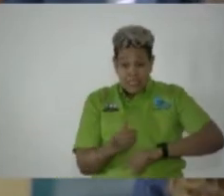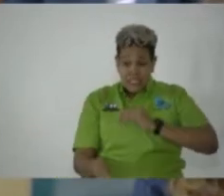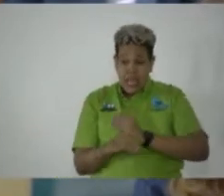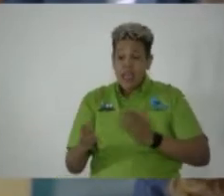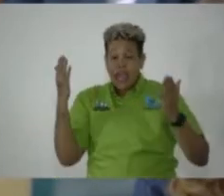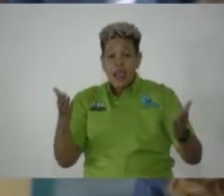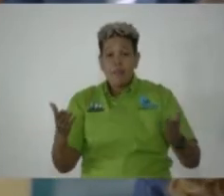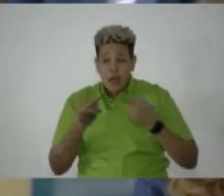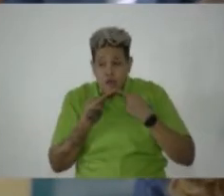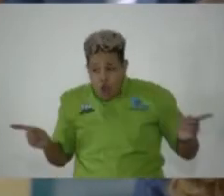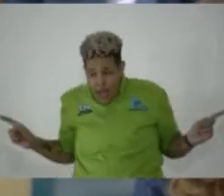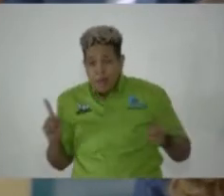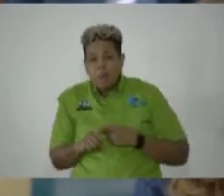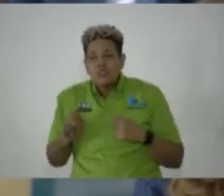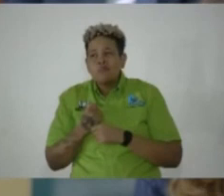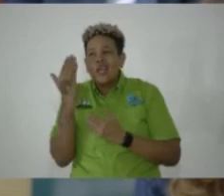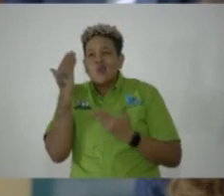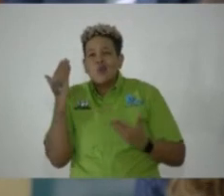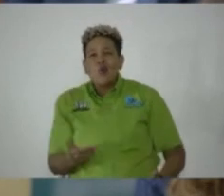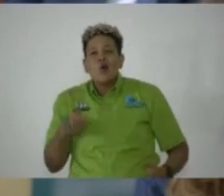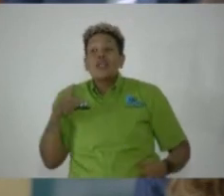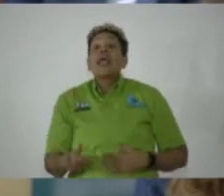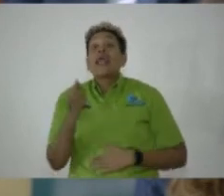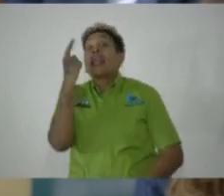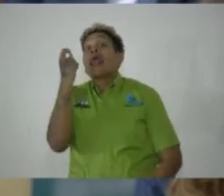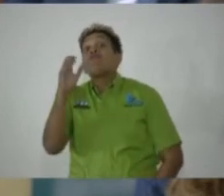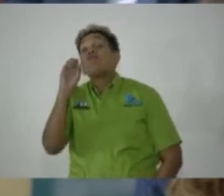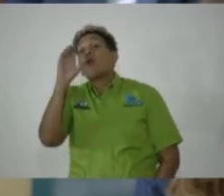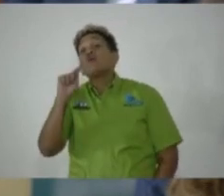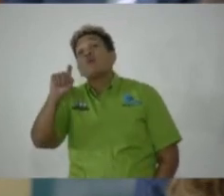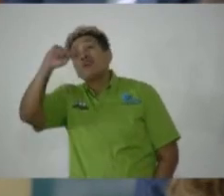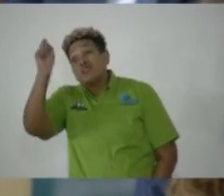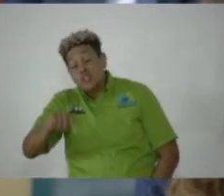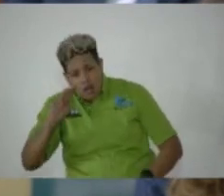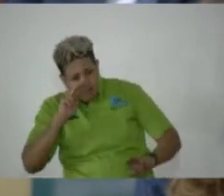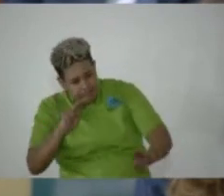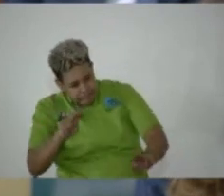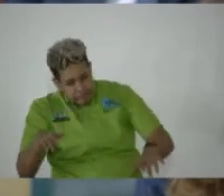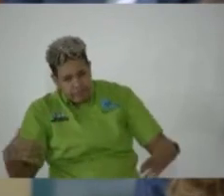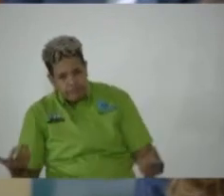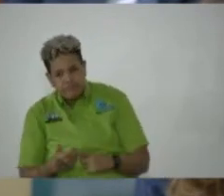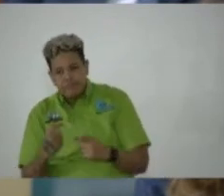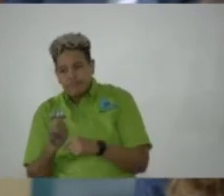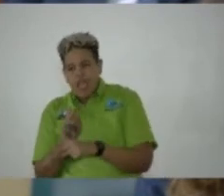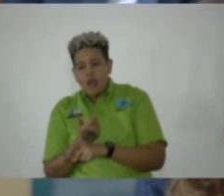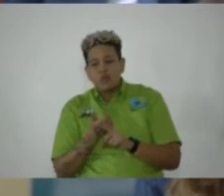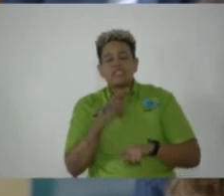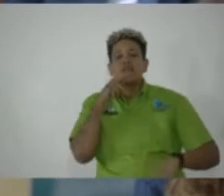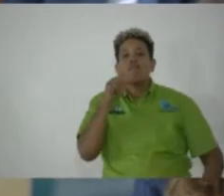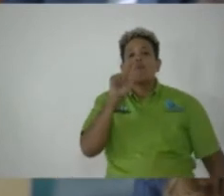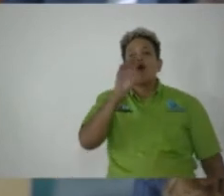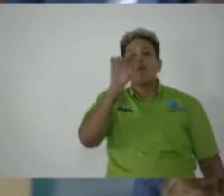hereby proclaim and make known that the 11th day of October shall be observed annually as Paul